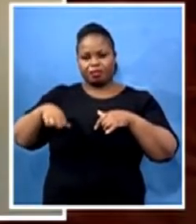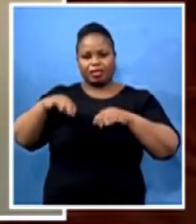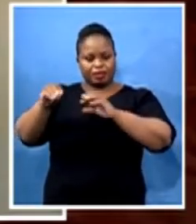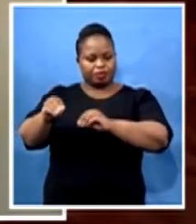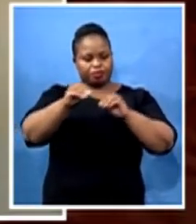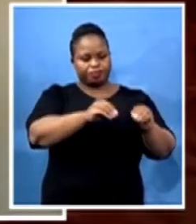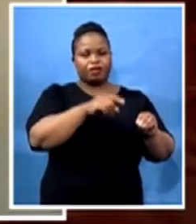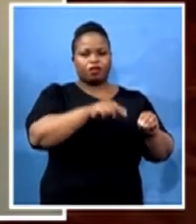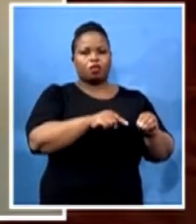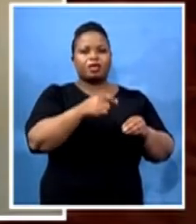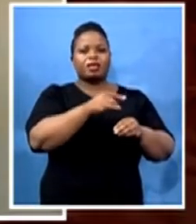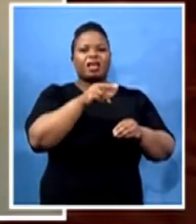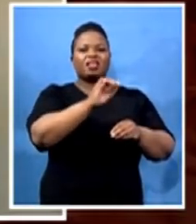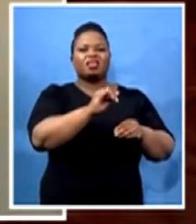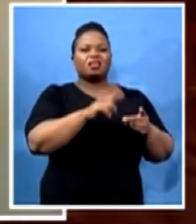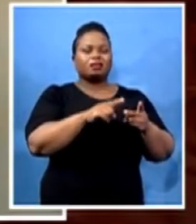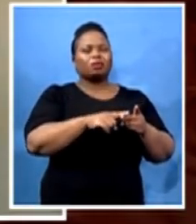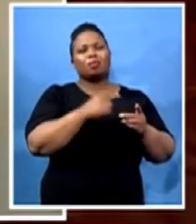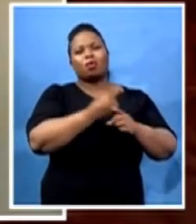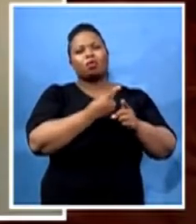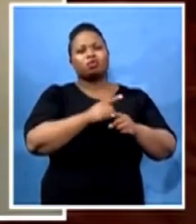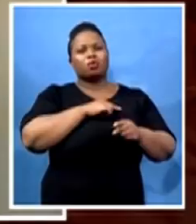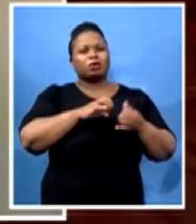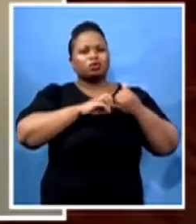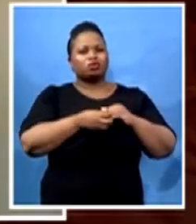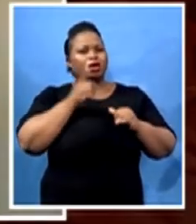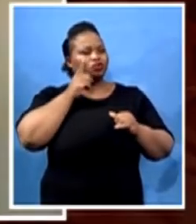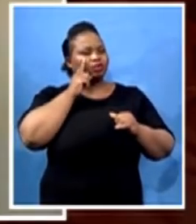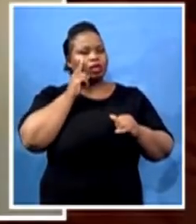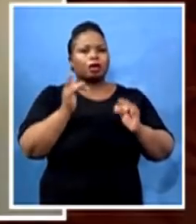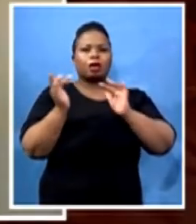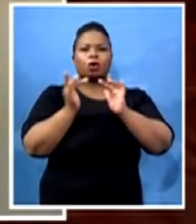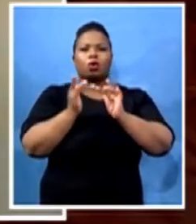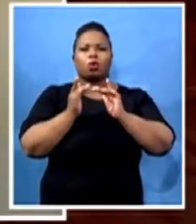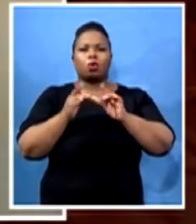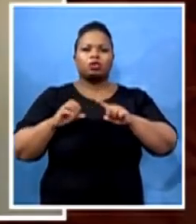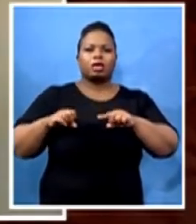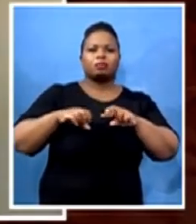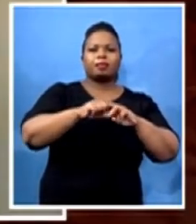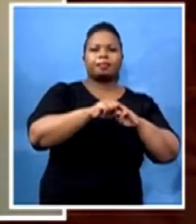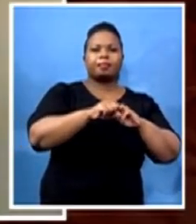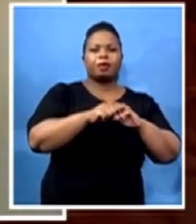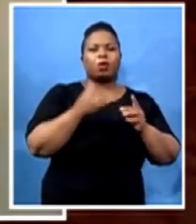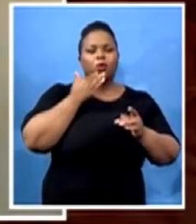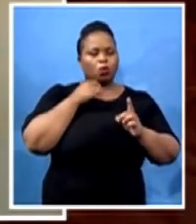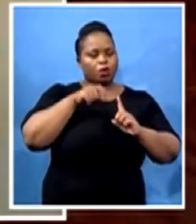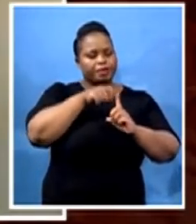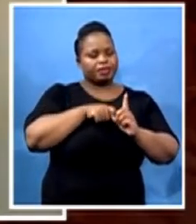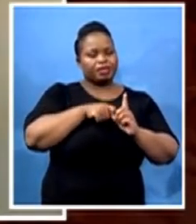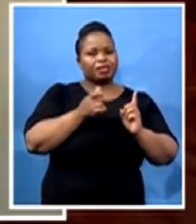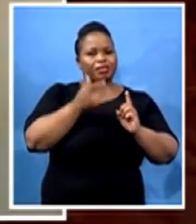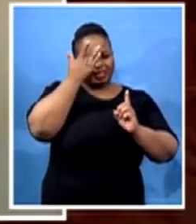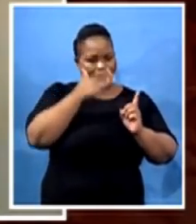So, when we try to look at the contacts and tracing the contacts and testing the contacts, they are coming from different